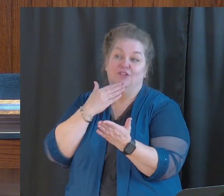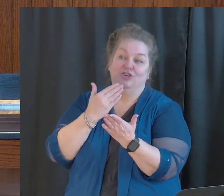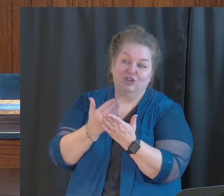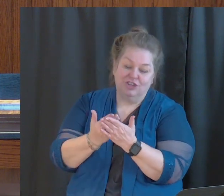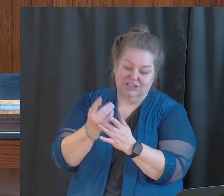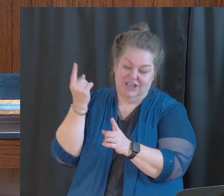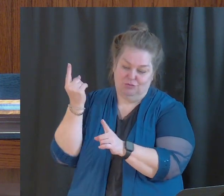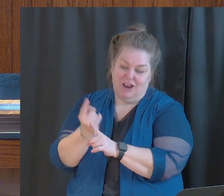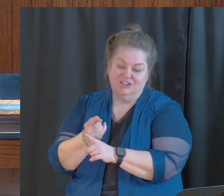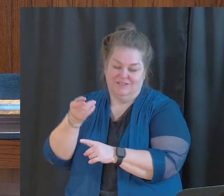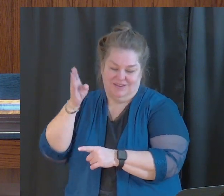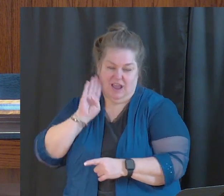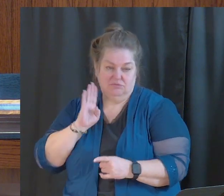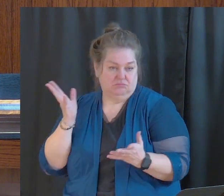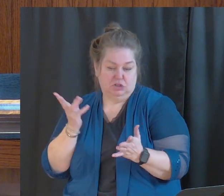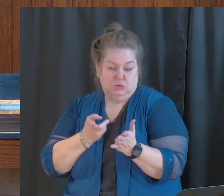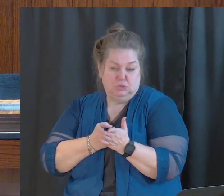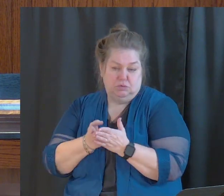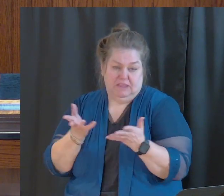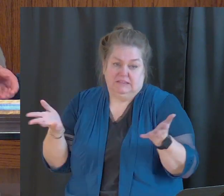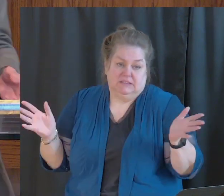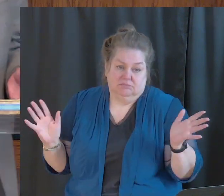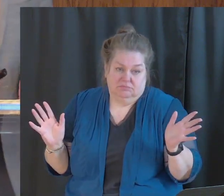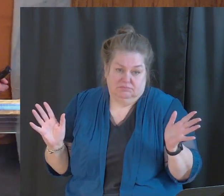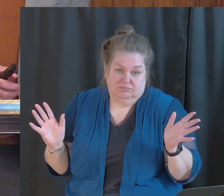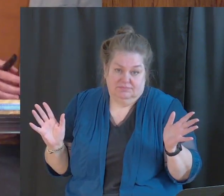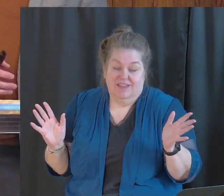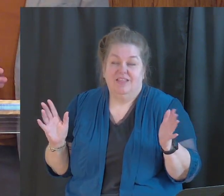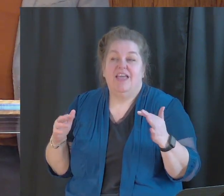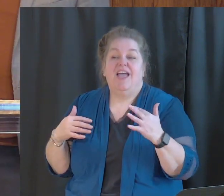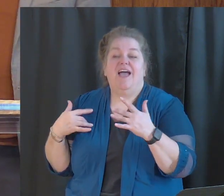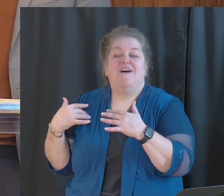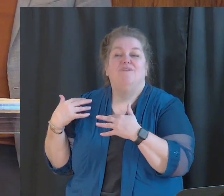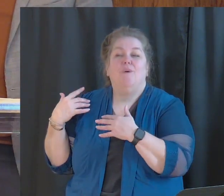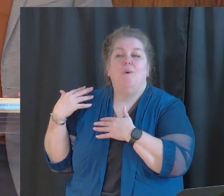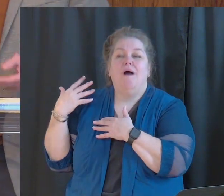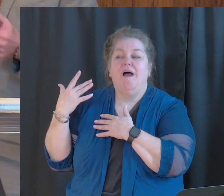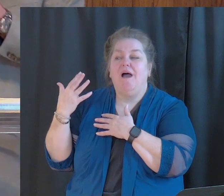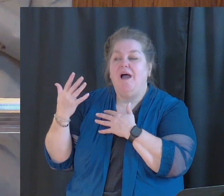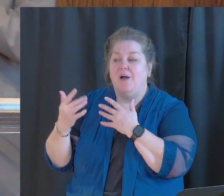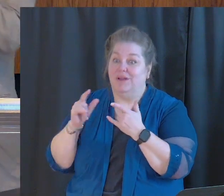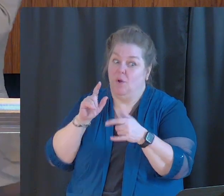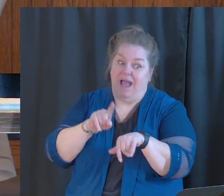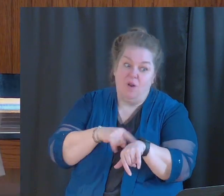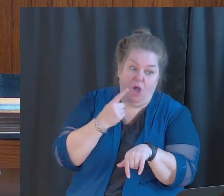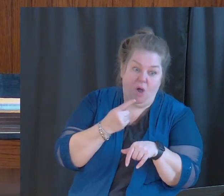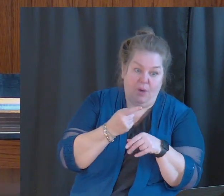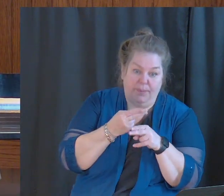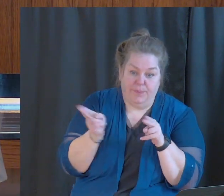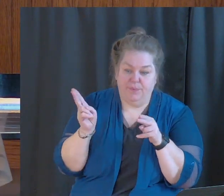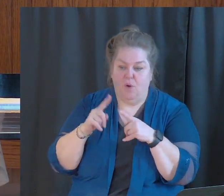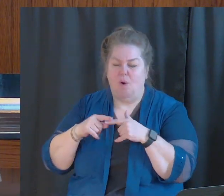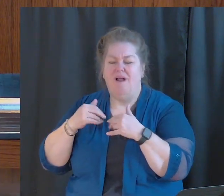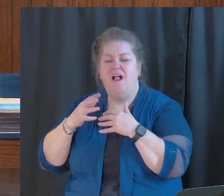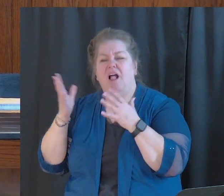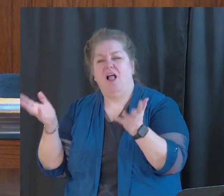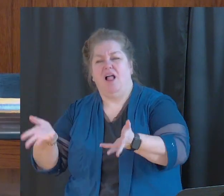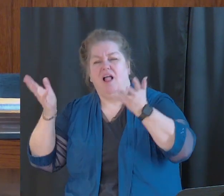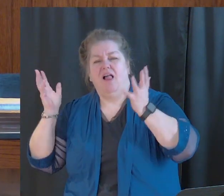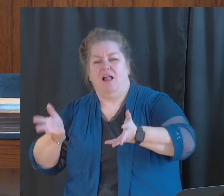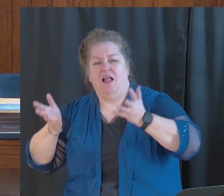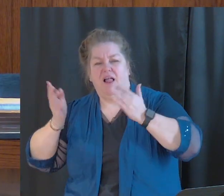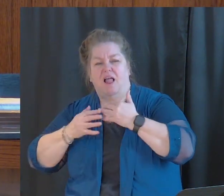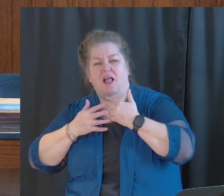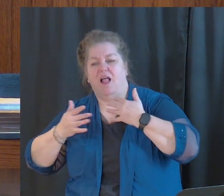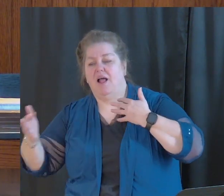Just truth. And after a little bit, we don't know how long it goes, we don't know how in-depth they got into it, but after a little bit,